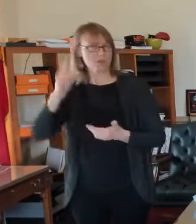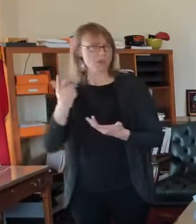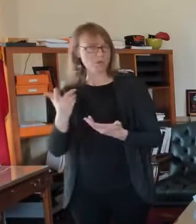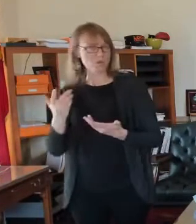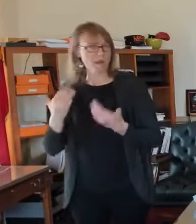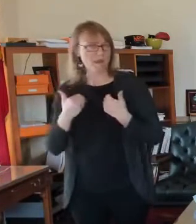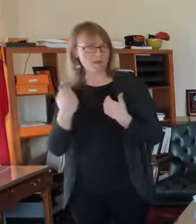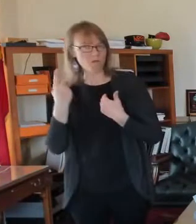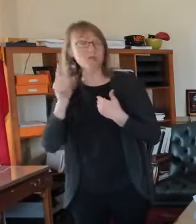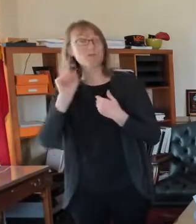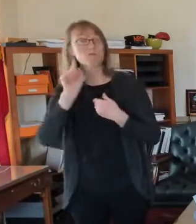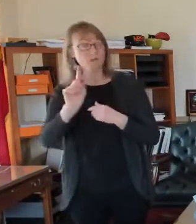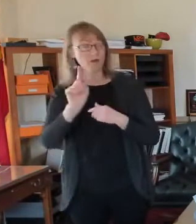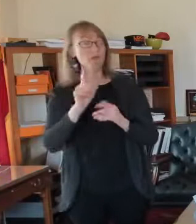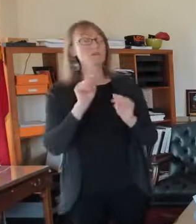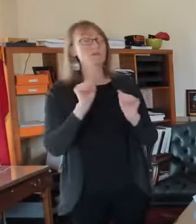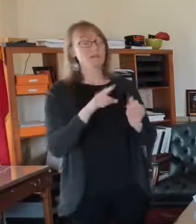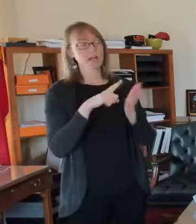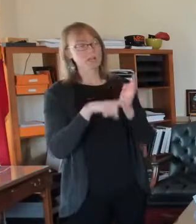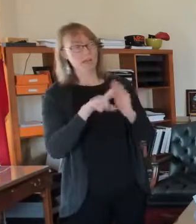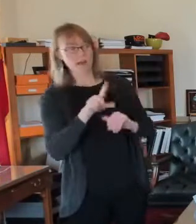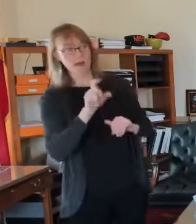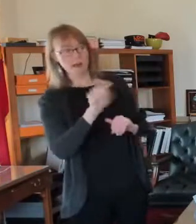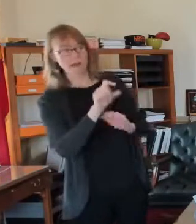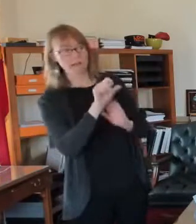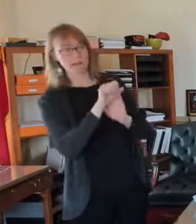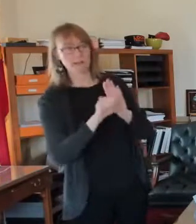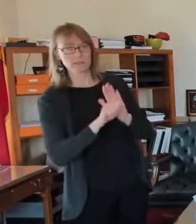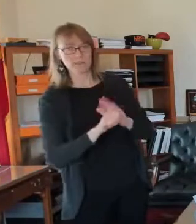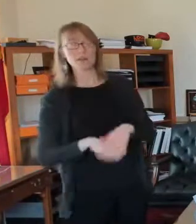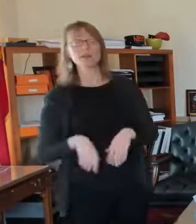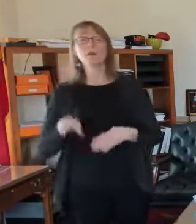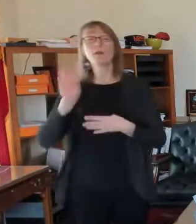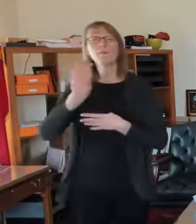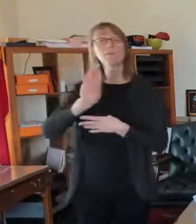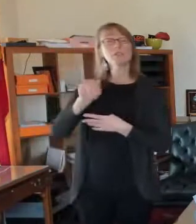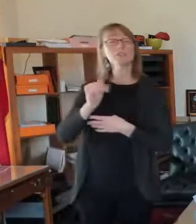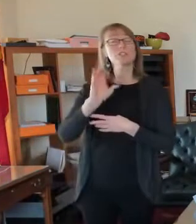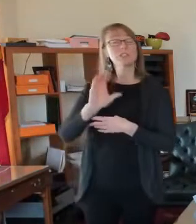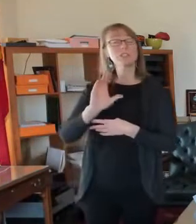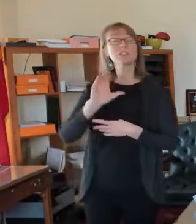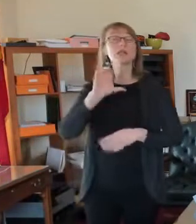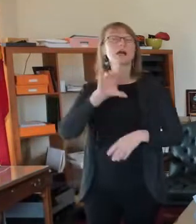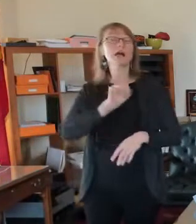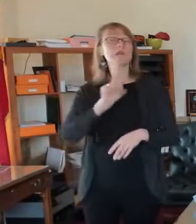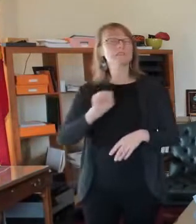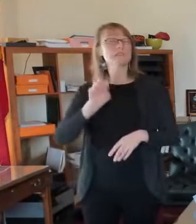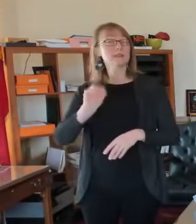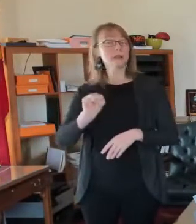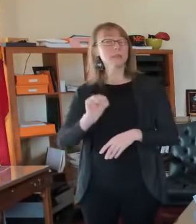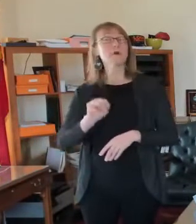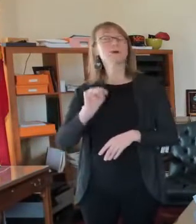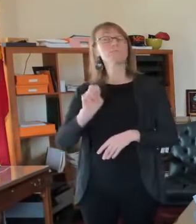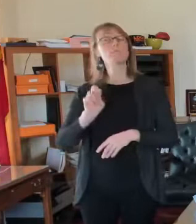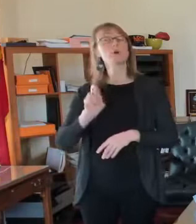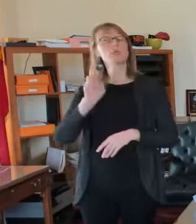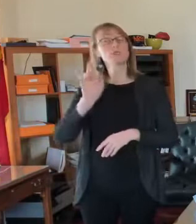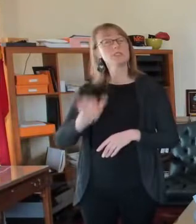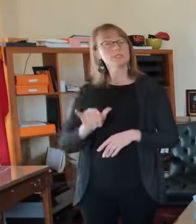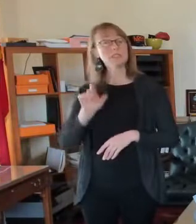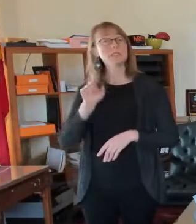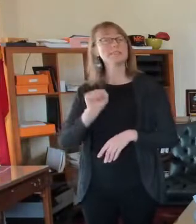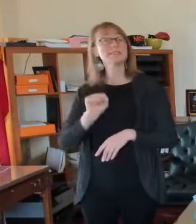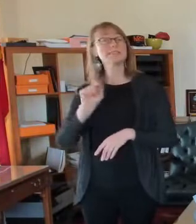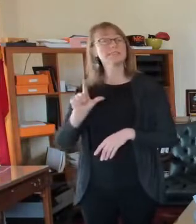are, you know, for example, BJC, SSM, St. Luke's and mercy. Of course, if you're signed up on their list, they're gonna